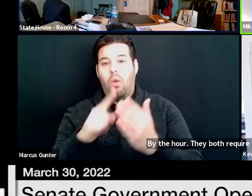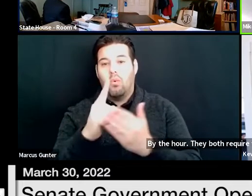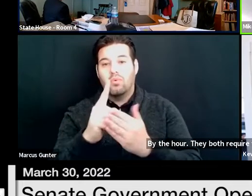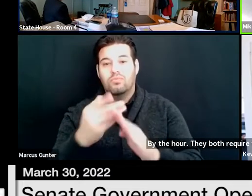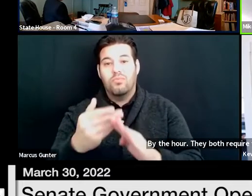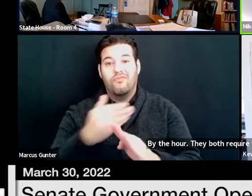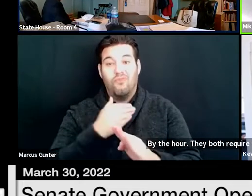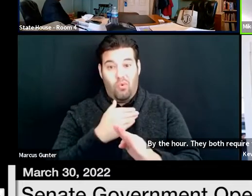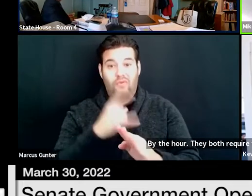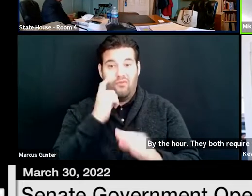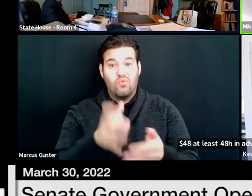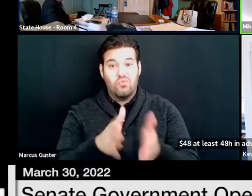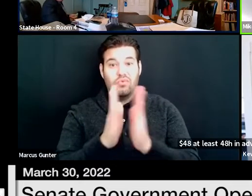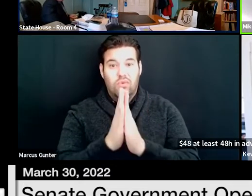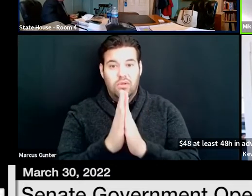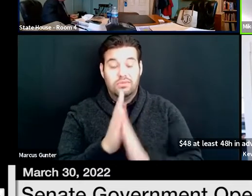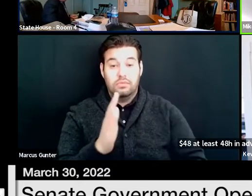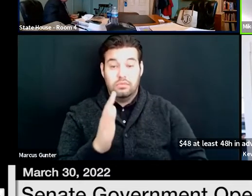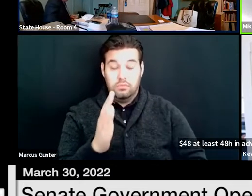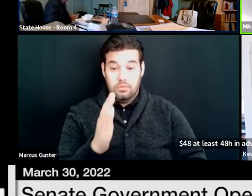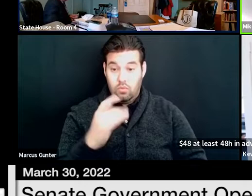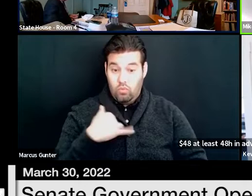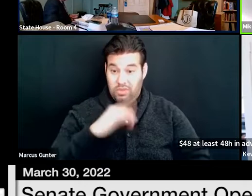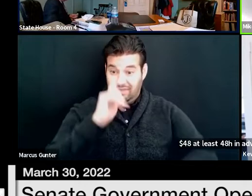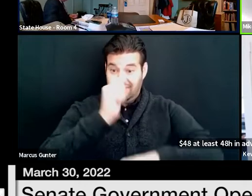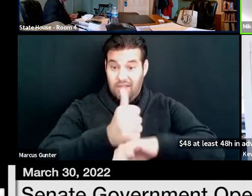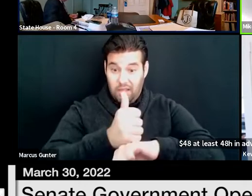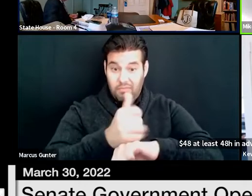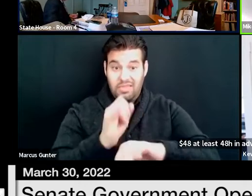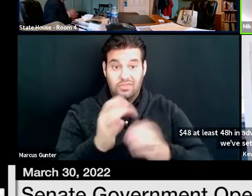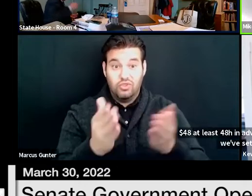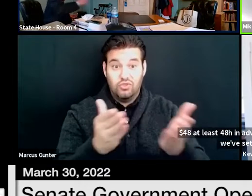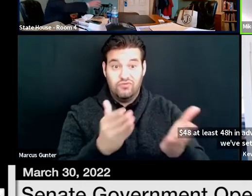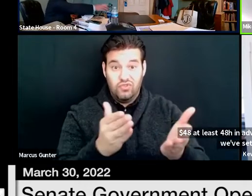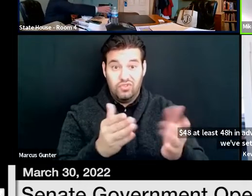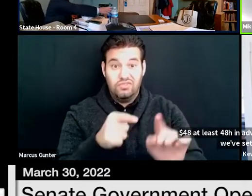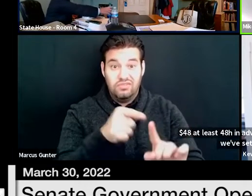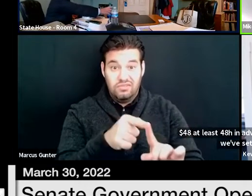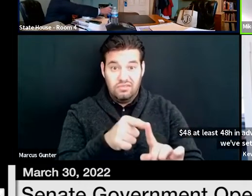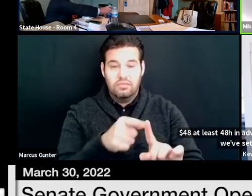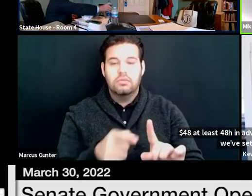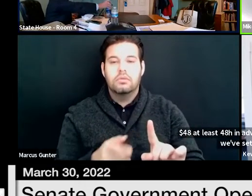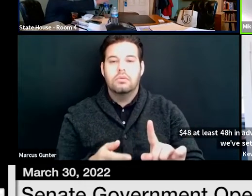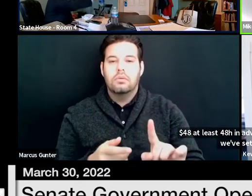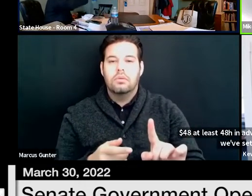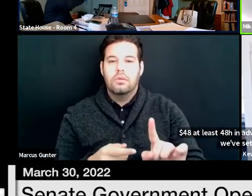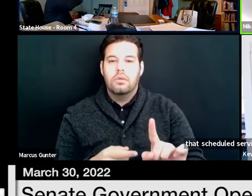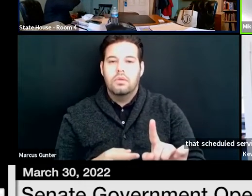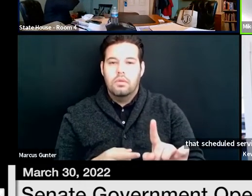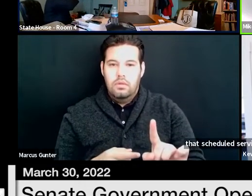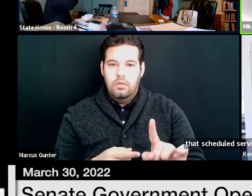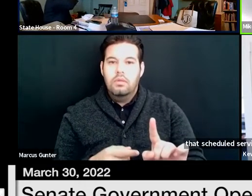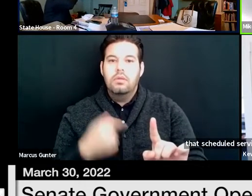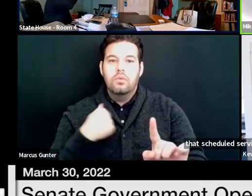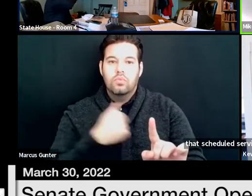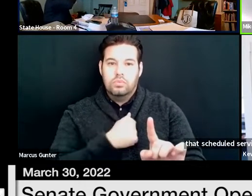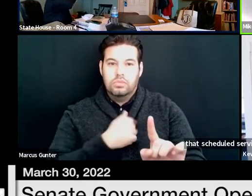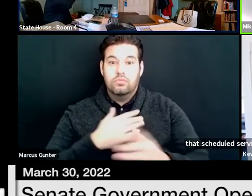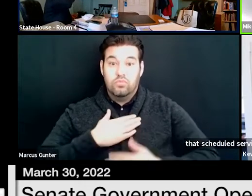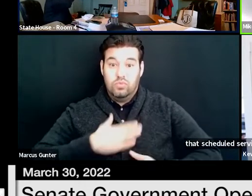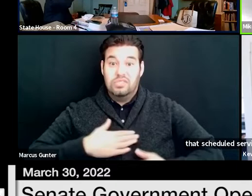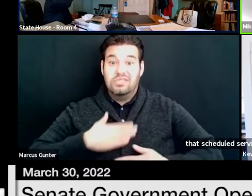And once we've set up that scheduled service, we would really appreciate